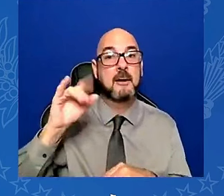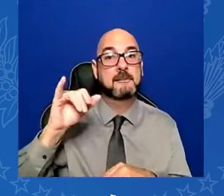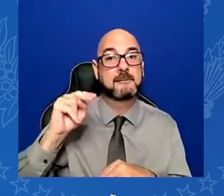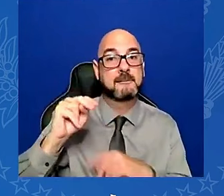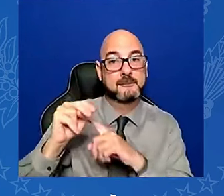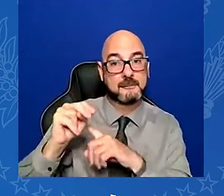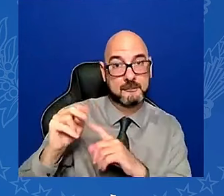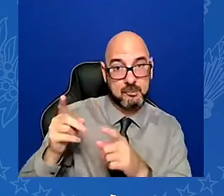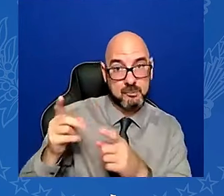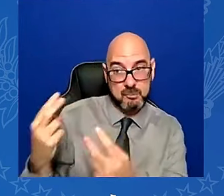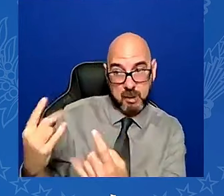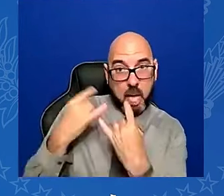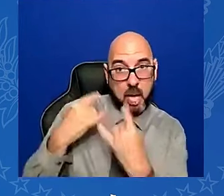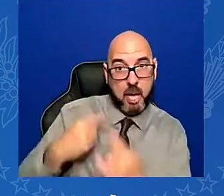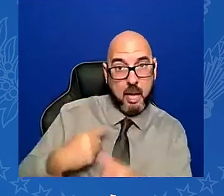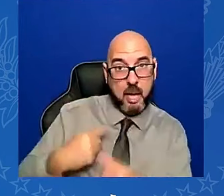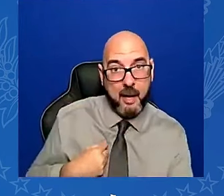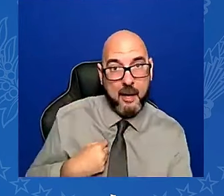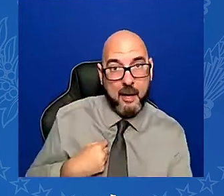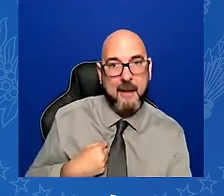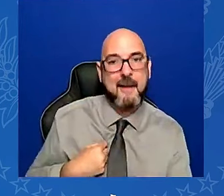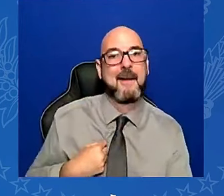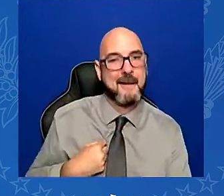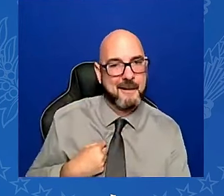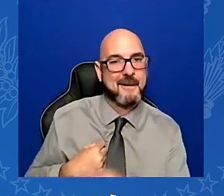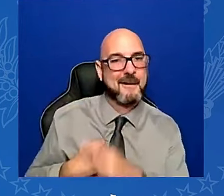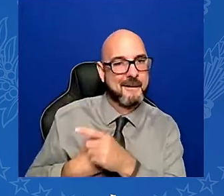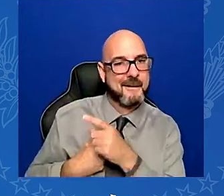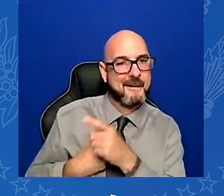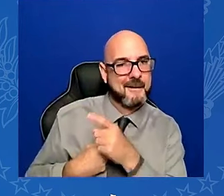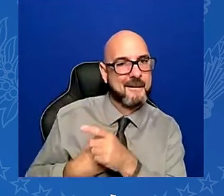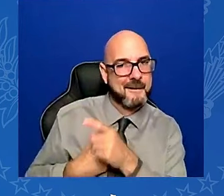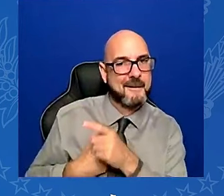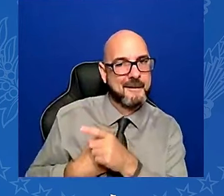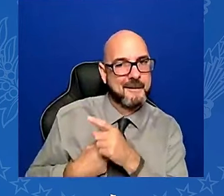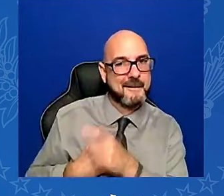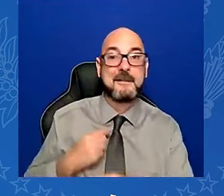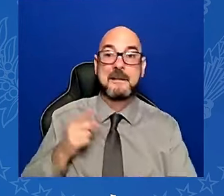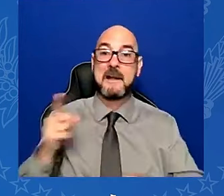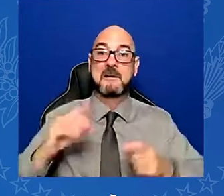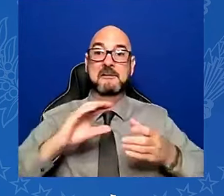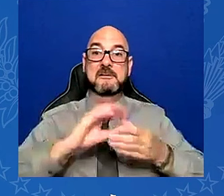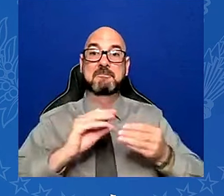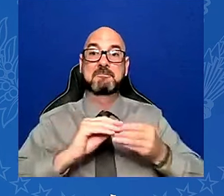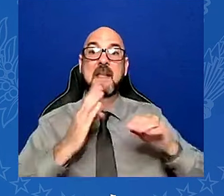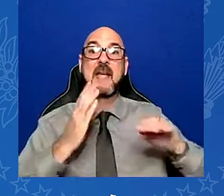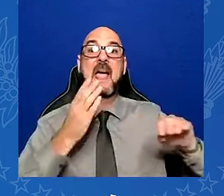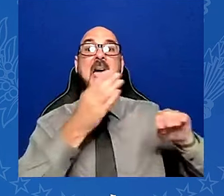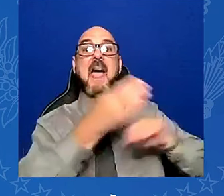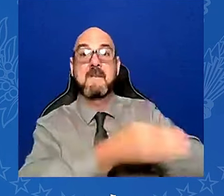South Carolina primary, Biden barely edged out his closest rival. Time.